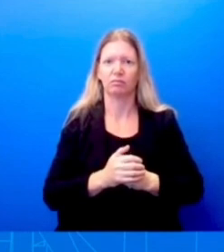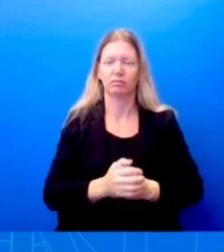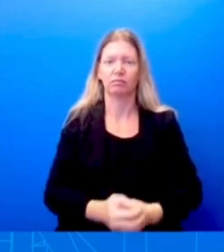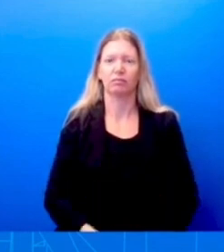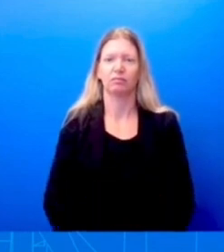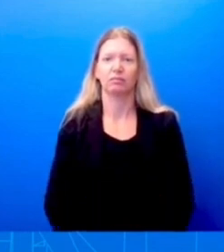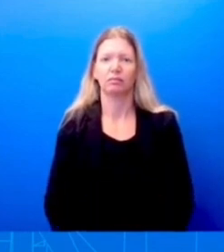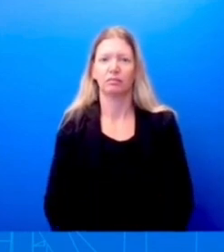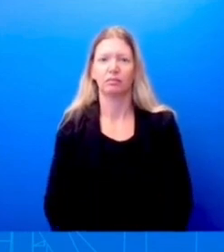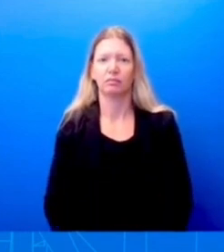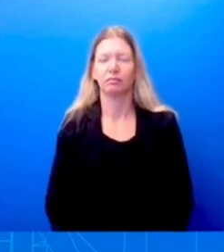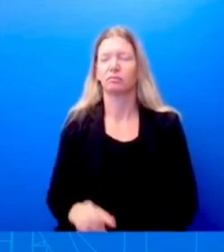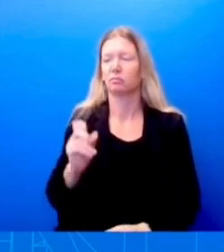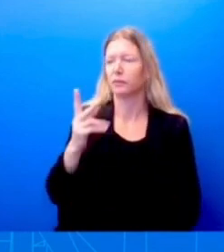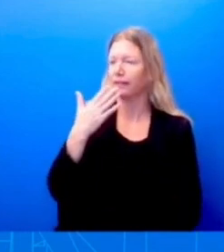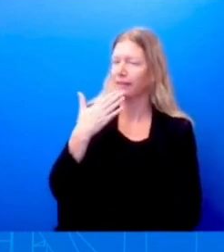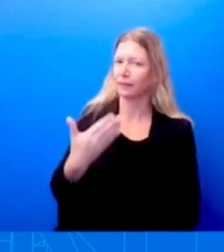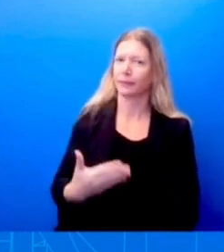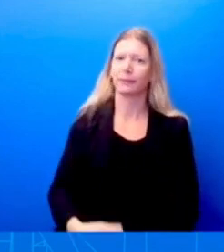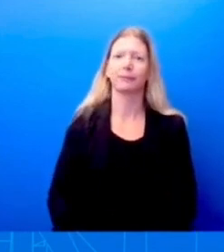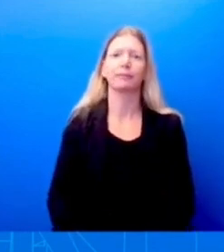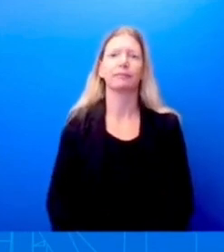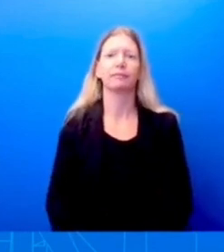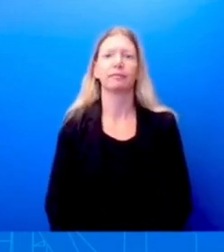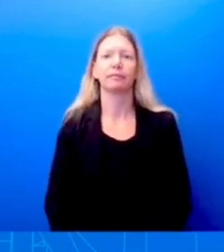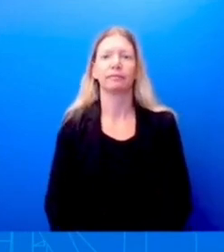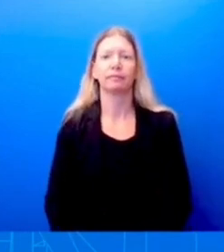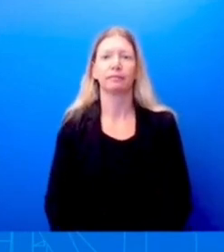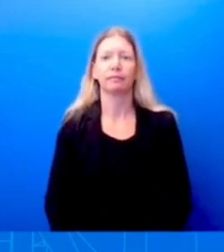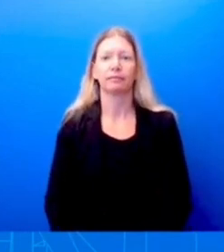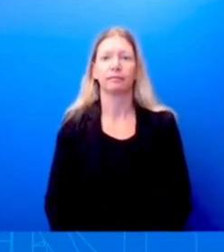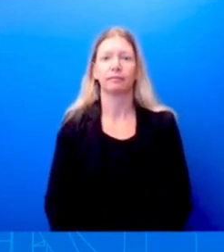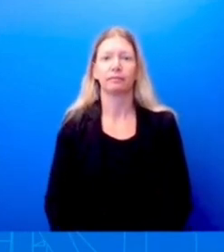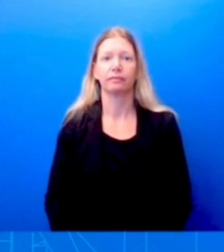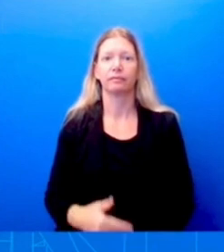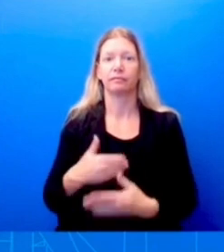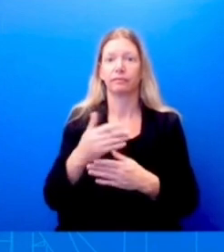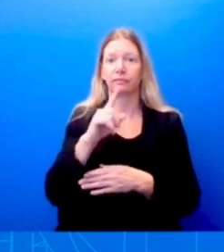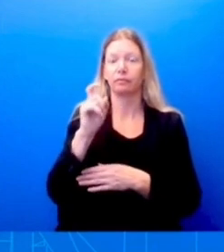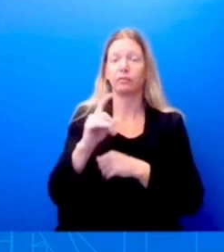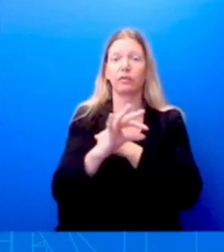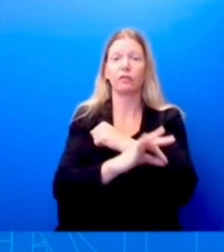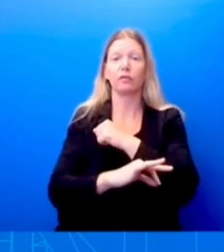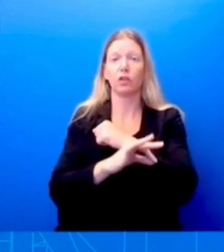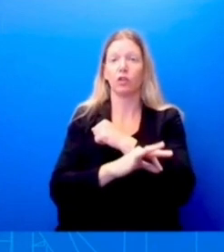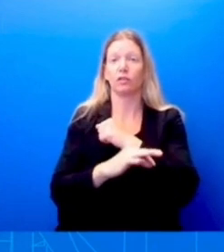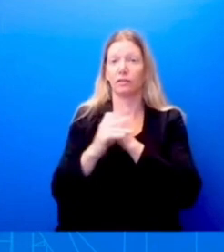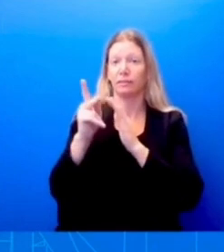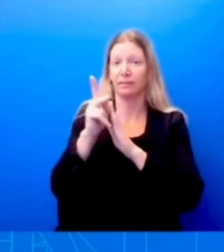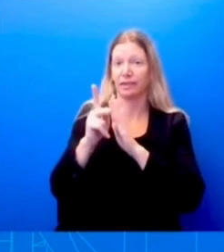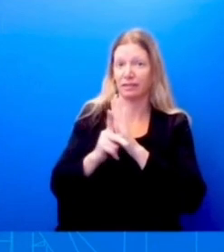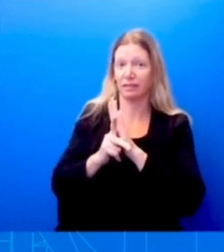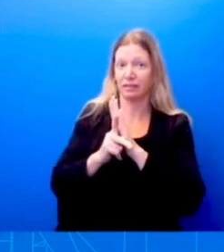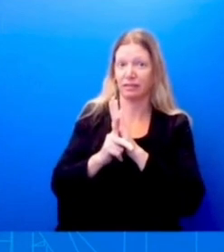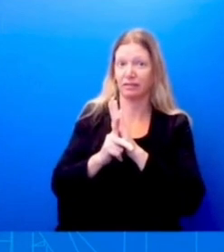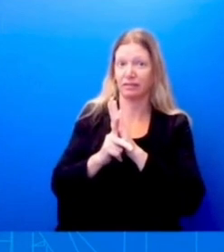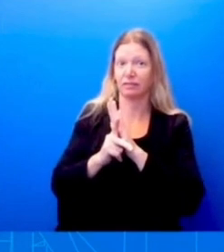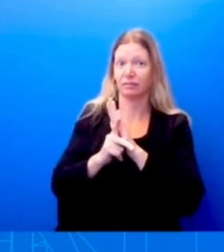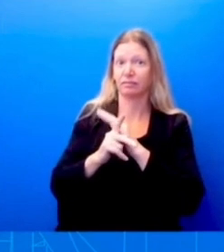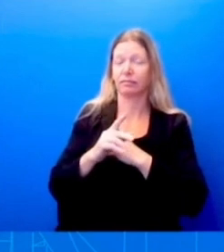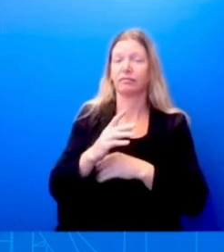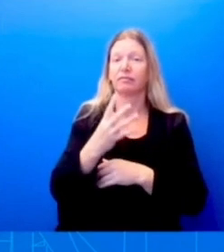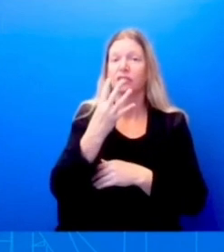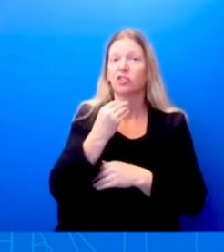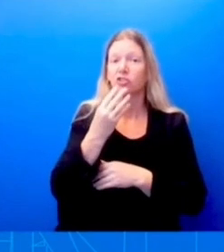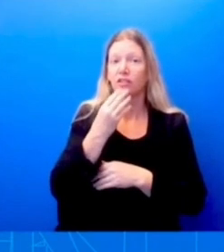Question on foreign policy. Israel foreign minister revealed that he met with his Libyan counterpart, which leads to hard firing and